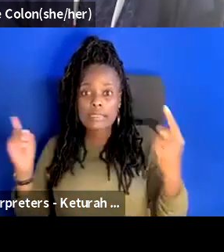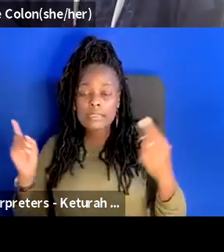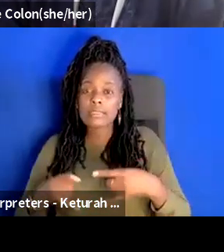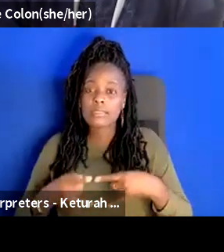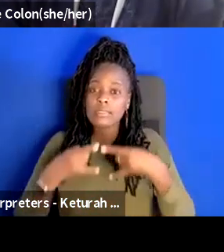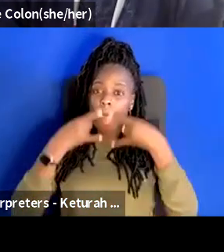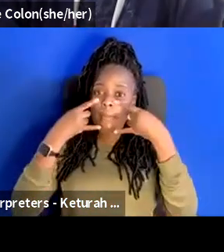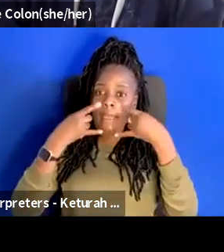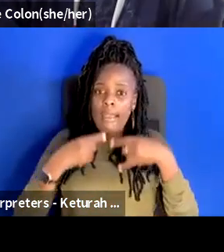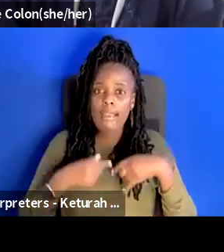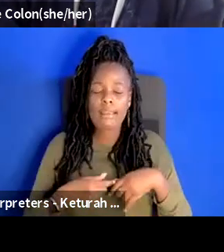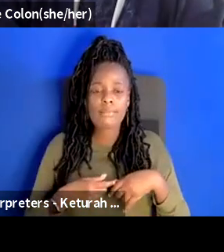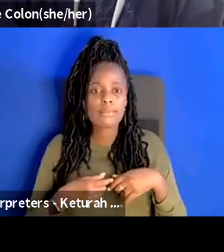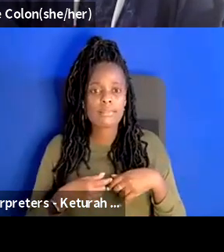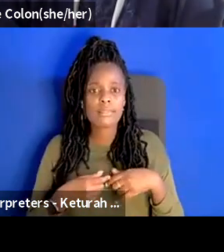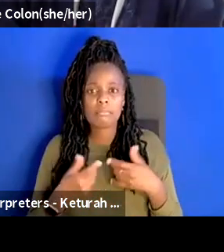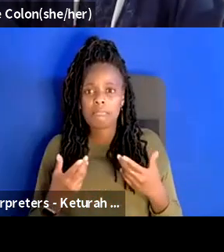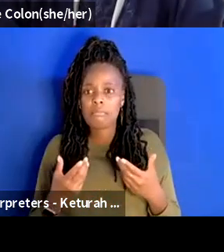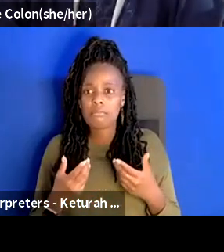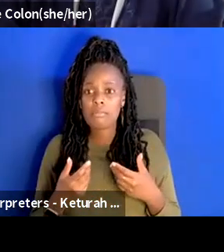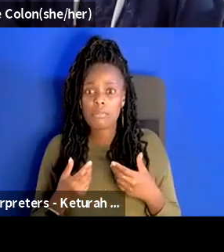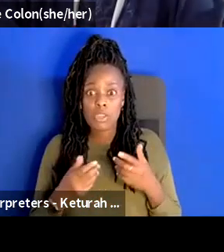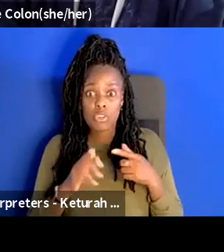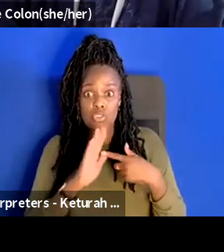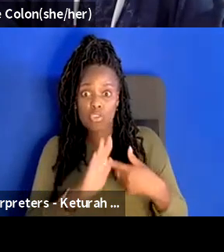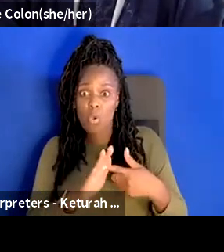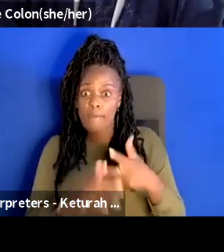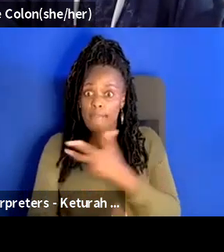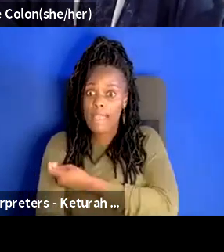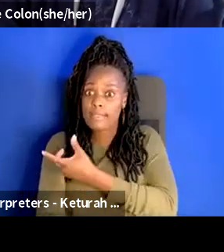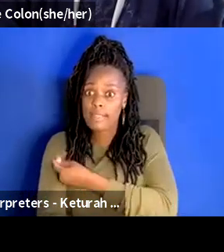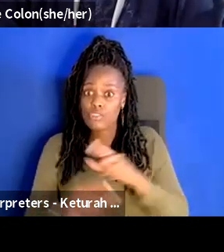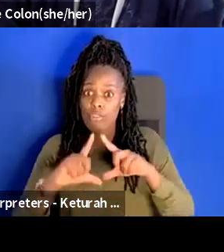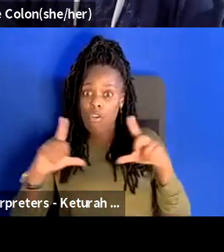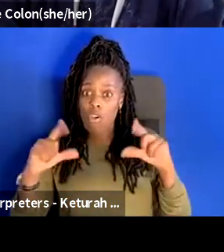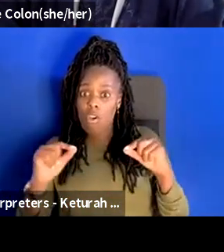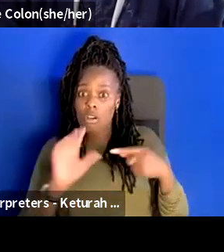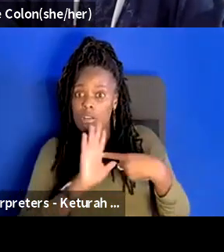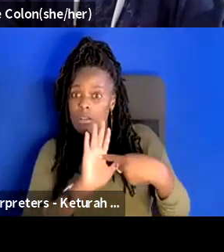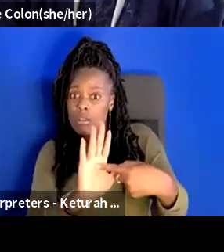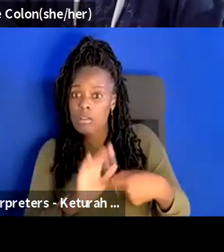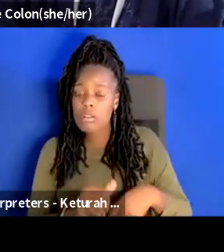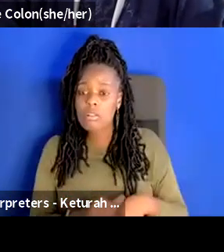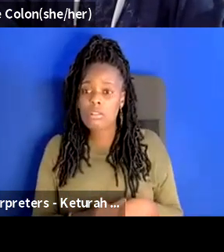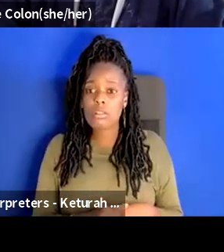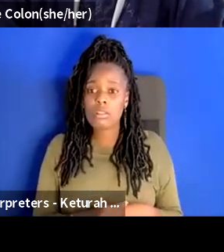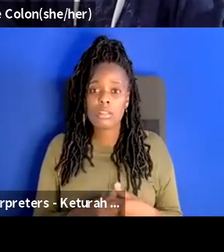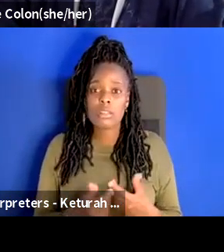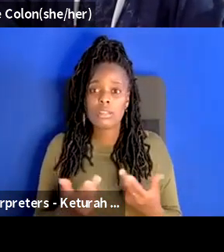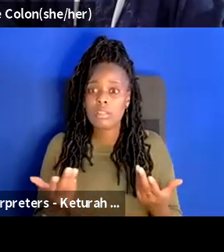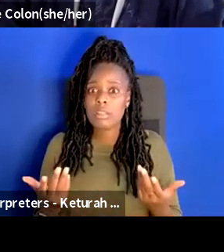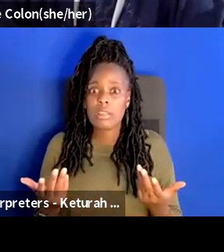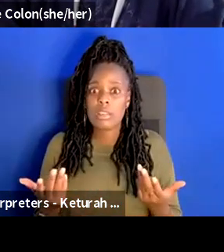showing some sort of uh vaccination card at the door again none of these are are solidified these are things i've just been batted around in the ether